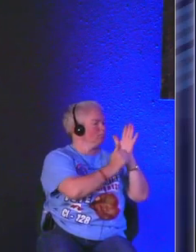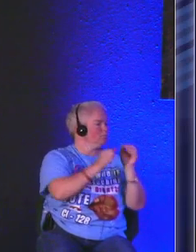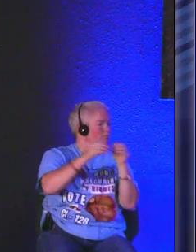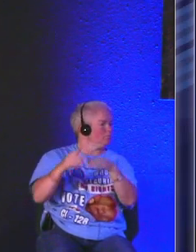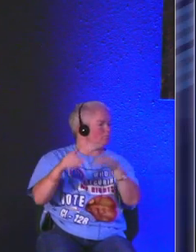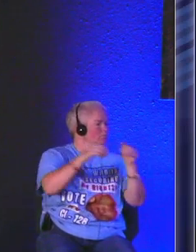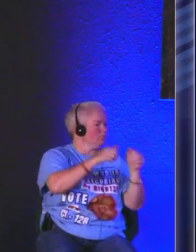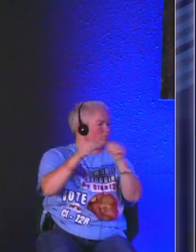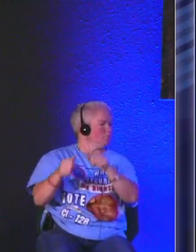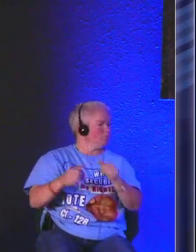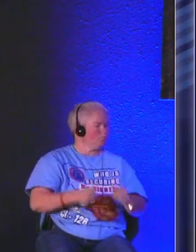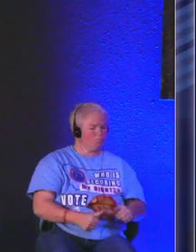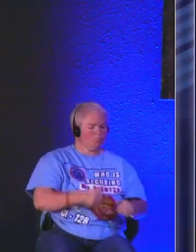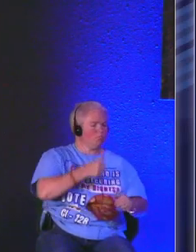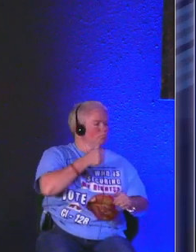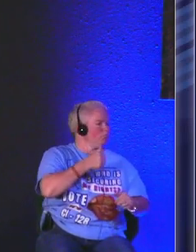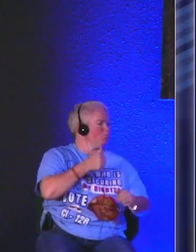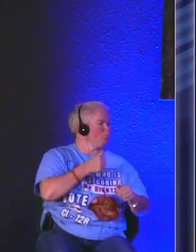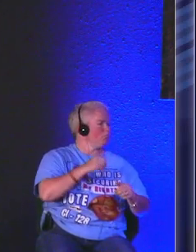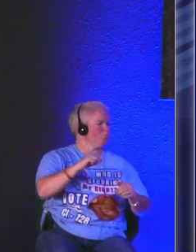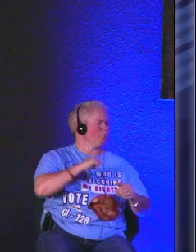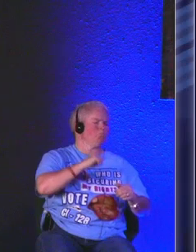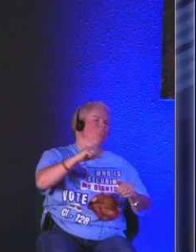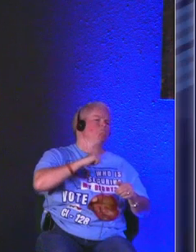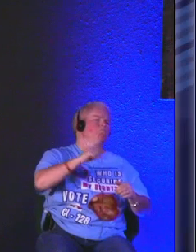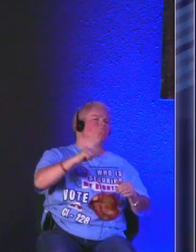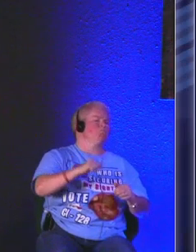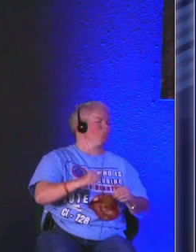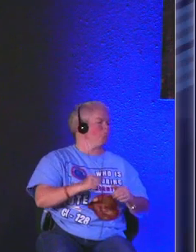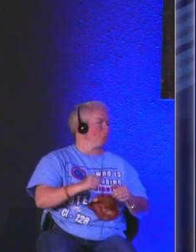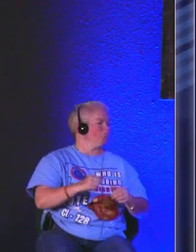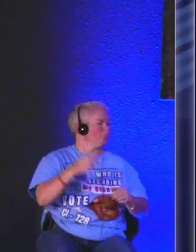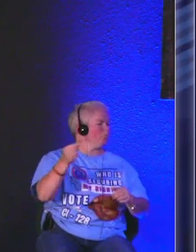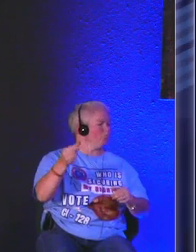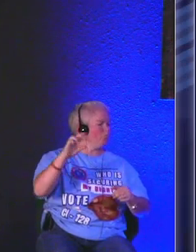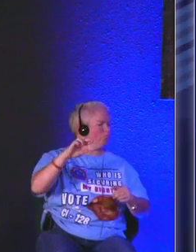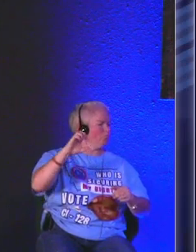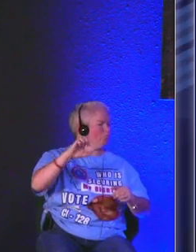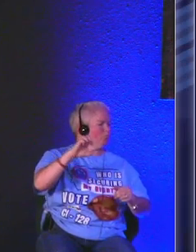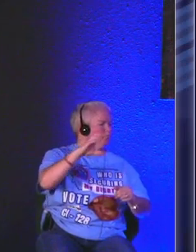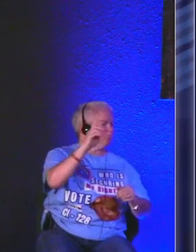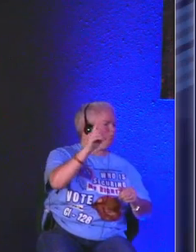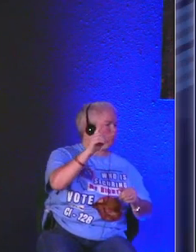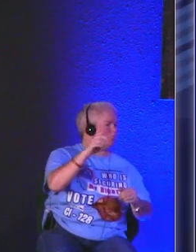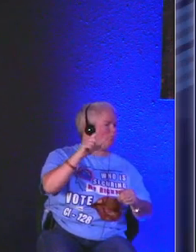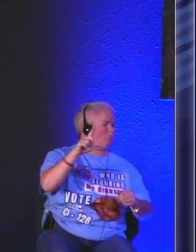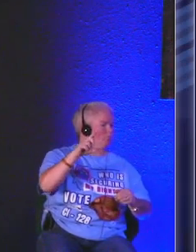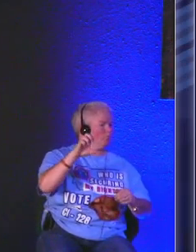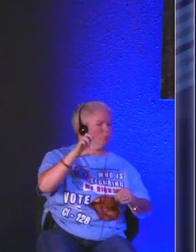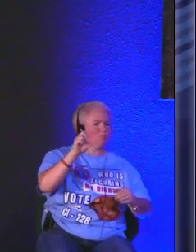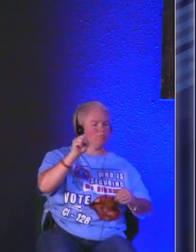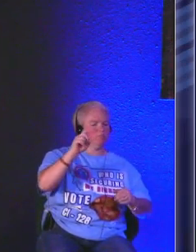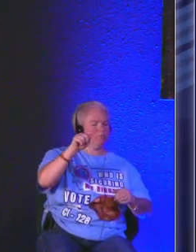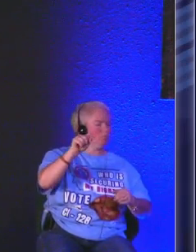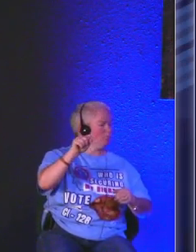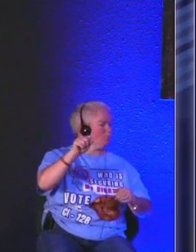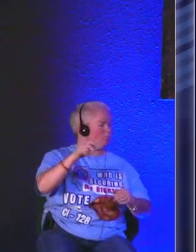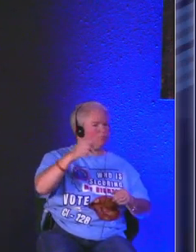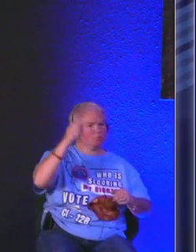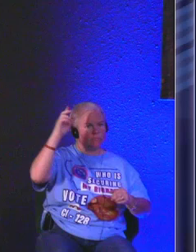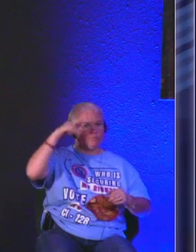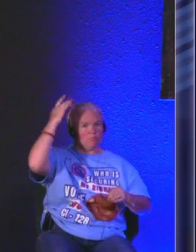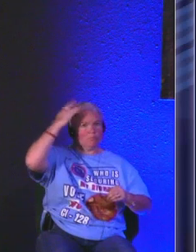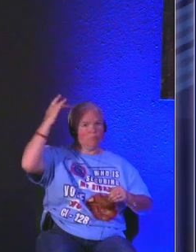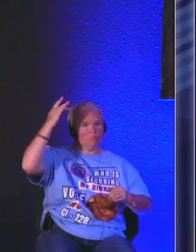agendas driven by pride and selfishness and greed and lust and really the essence